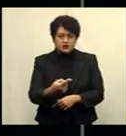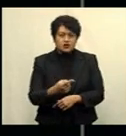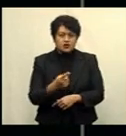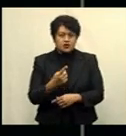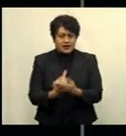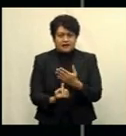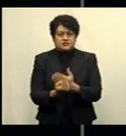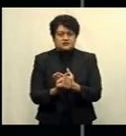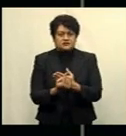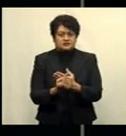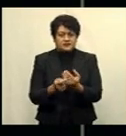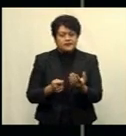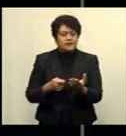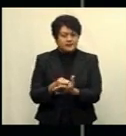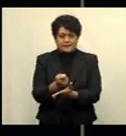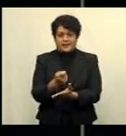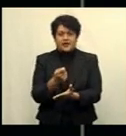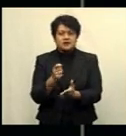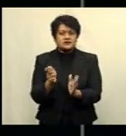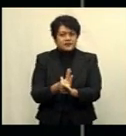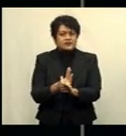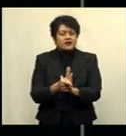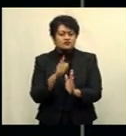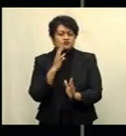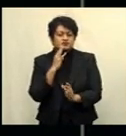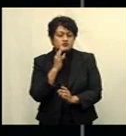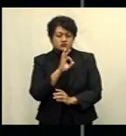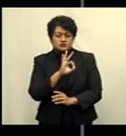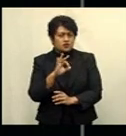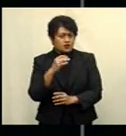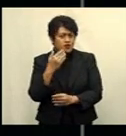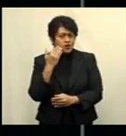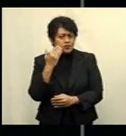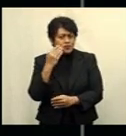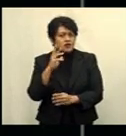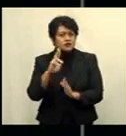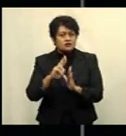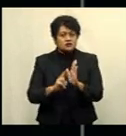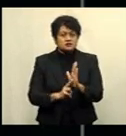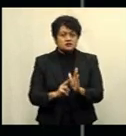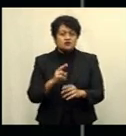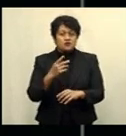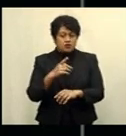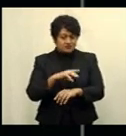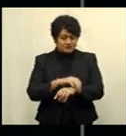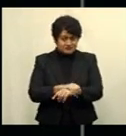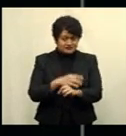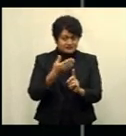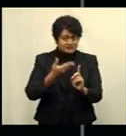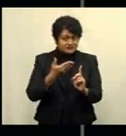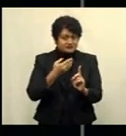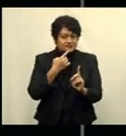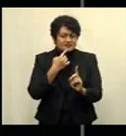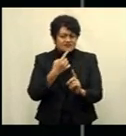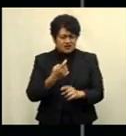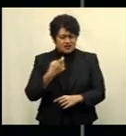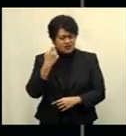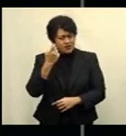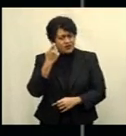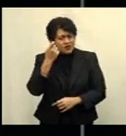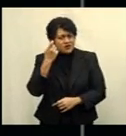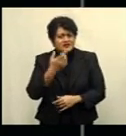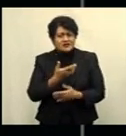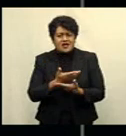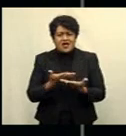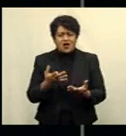With infections surpassing the 400 mark again today, the acting commissioner of police says it worries them that people